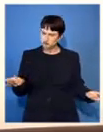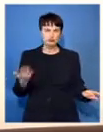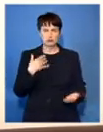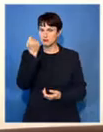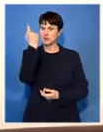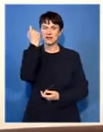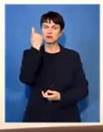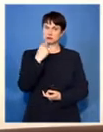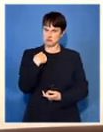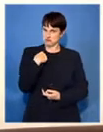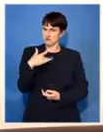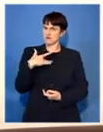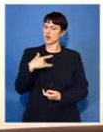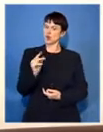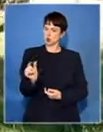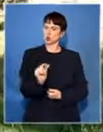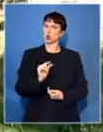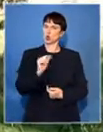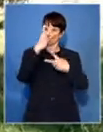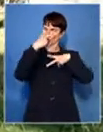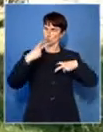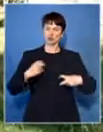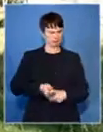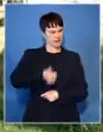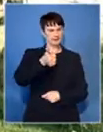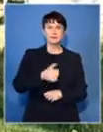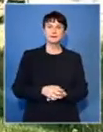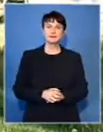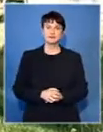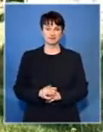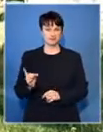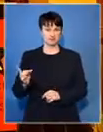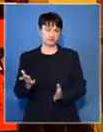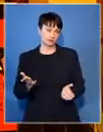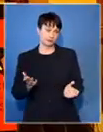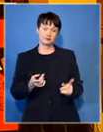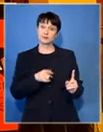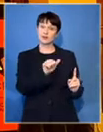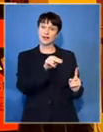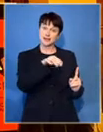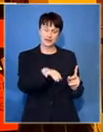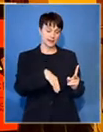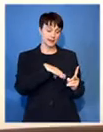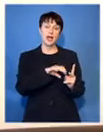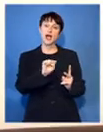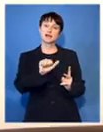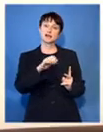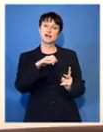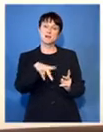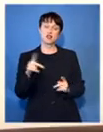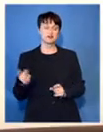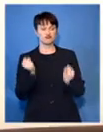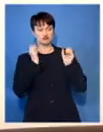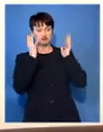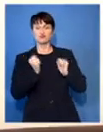concerned, the sooner the investigation happens, the better. He threw down the gauntlet to the ANC and SACP. I would hope